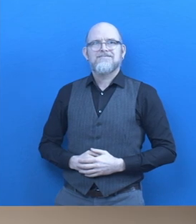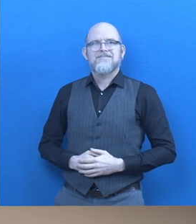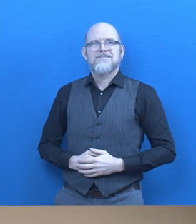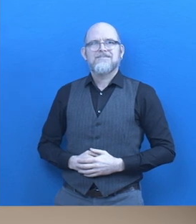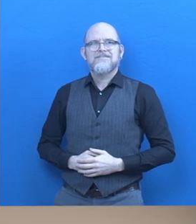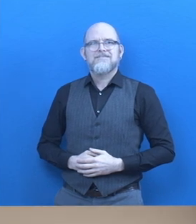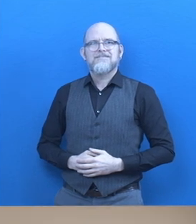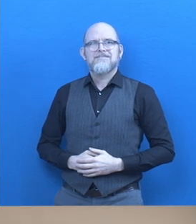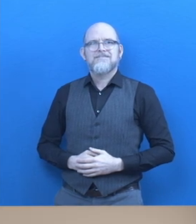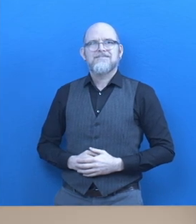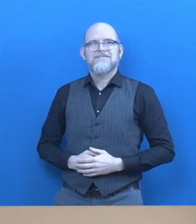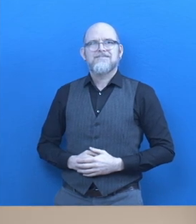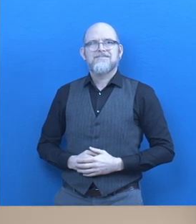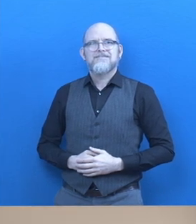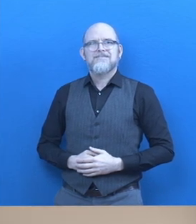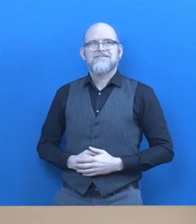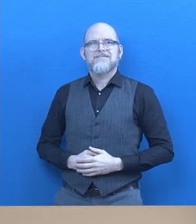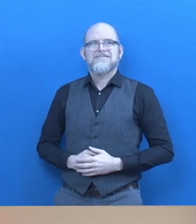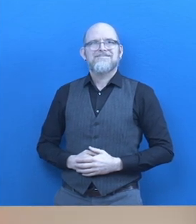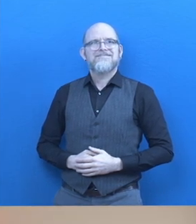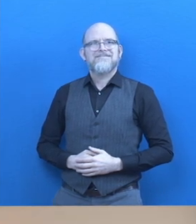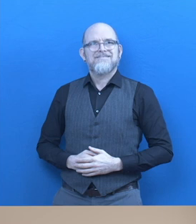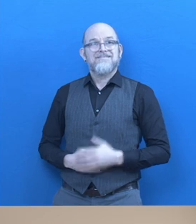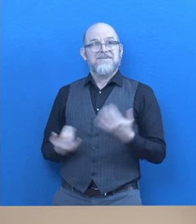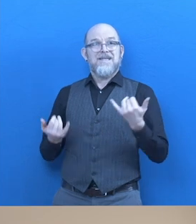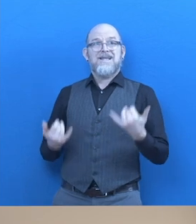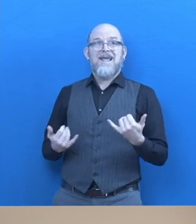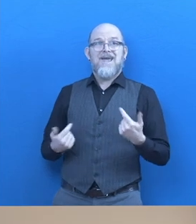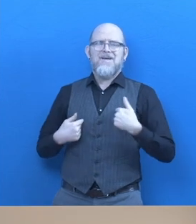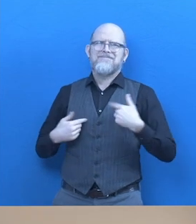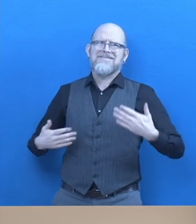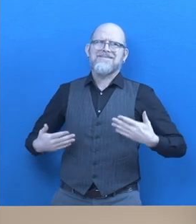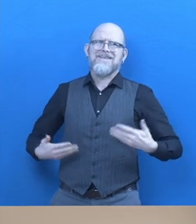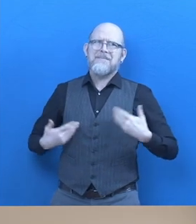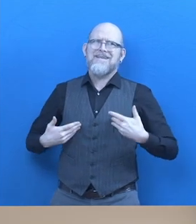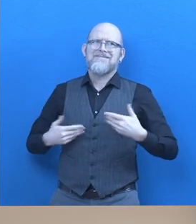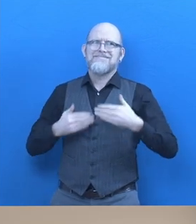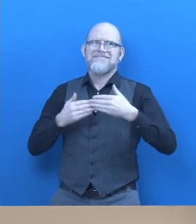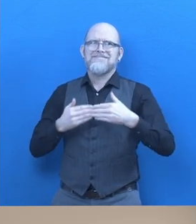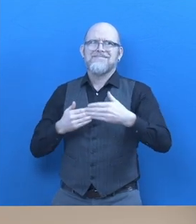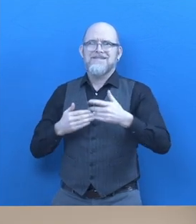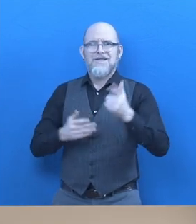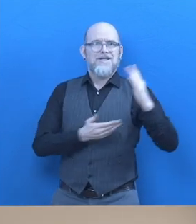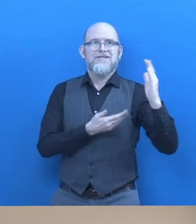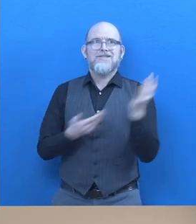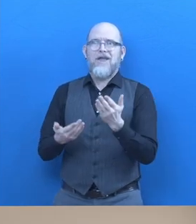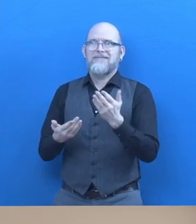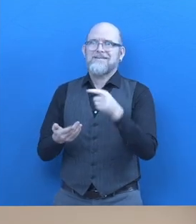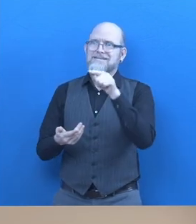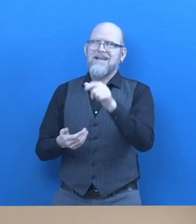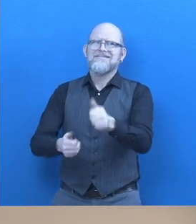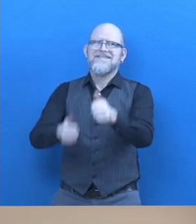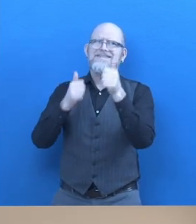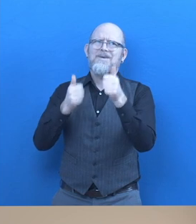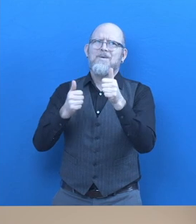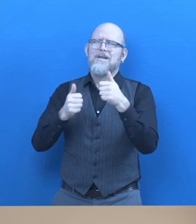I have doing a lot for me. a lot of research in a lot of research ... ... and we've doing